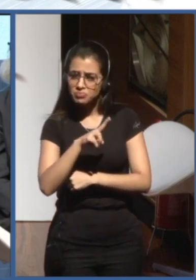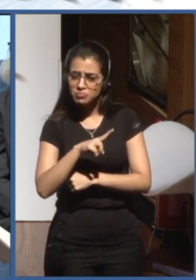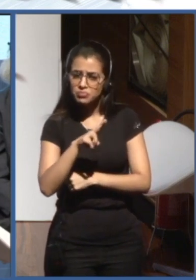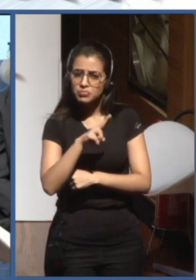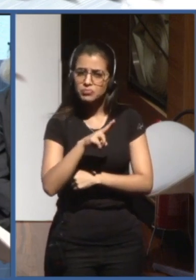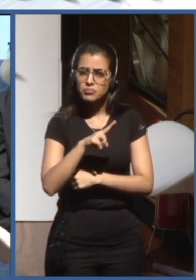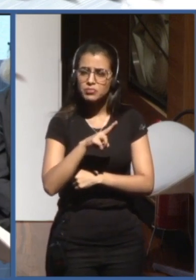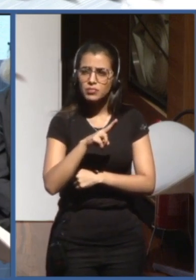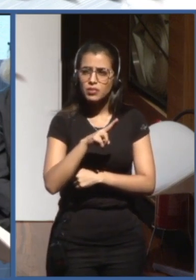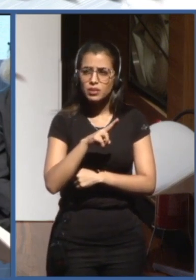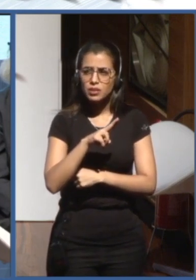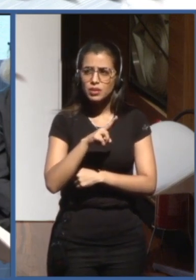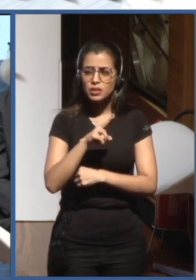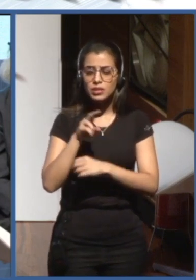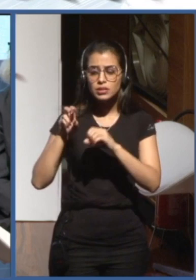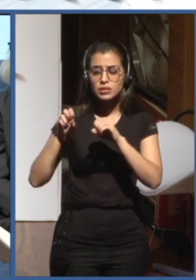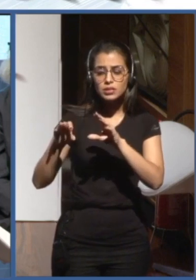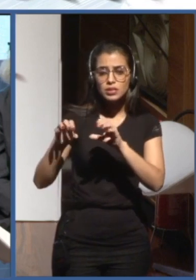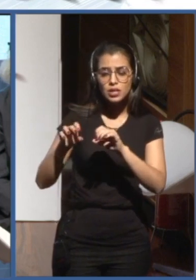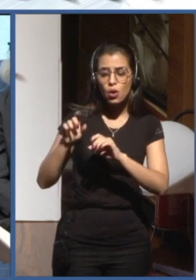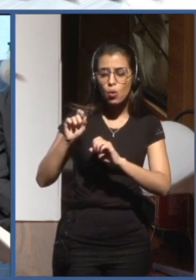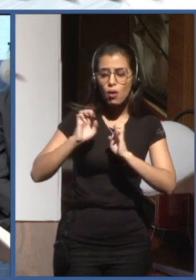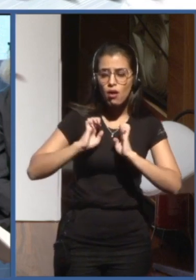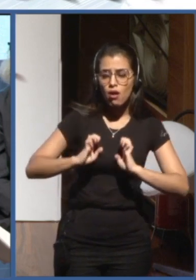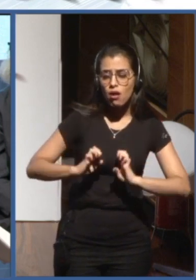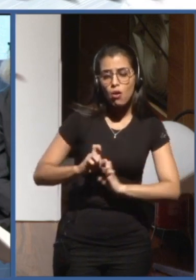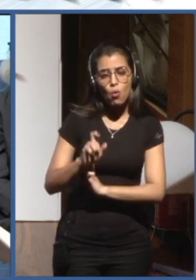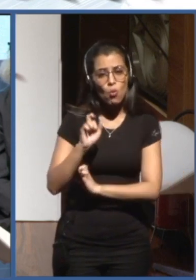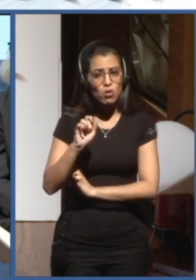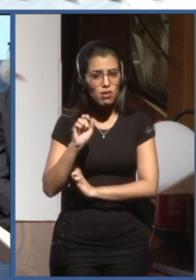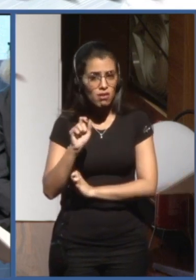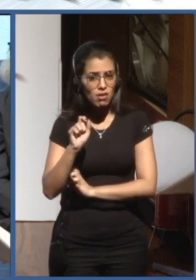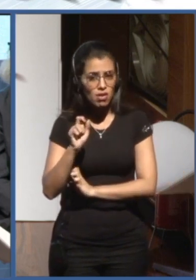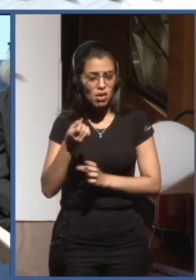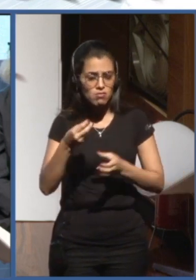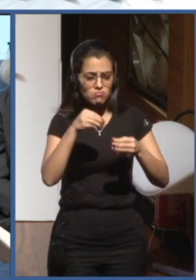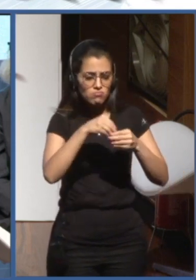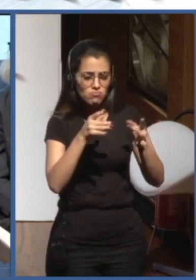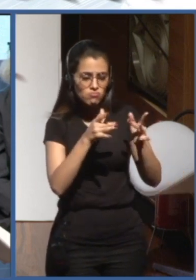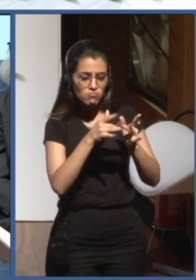to really discuss some concrete use cases and then we'll make the bridge of course with you